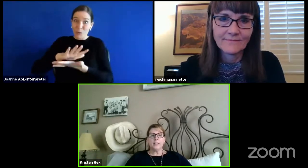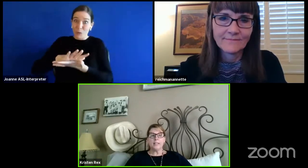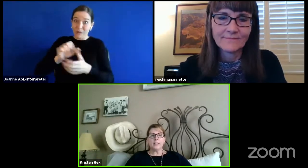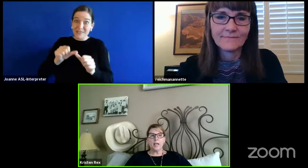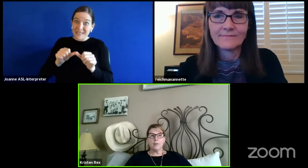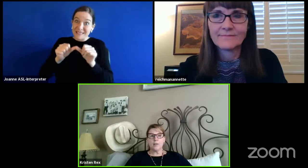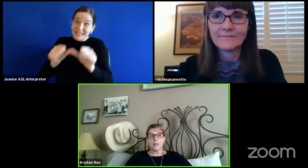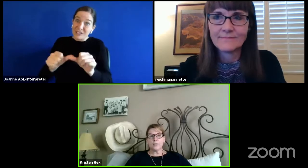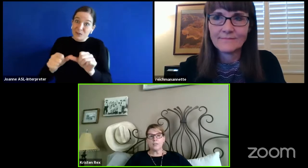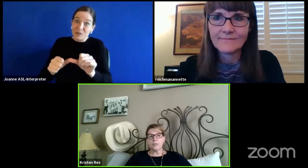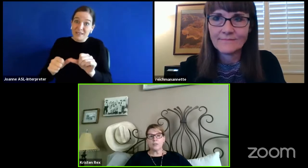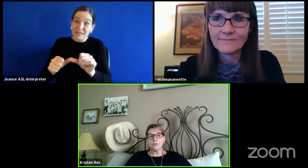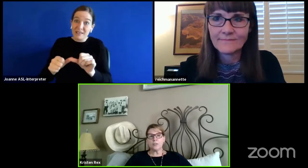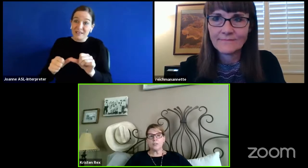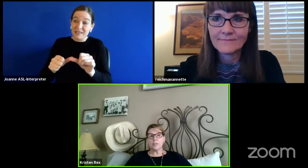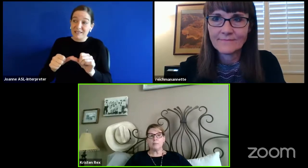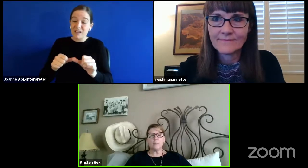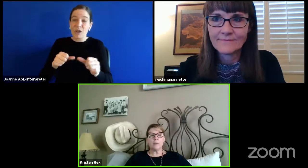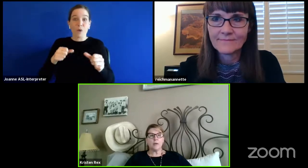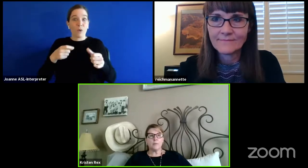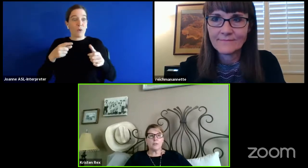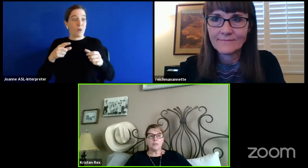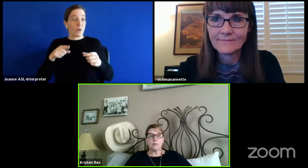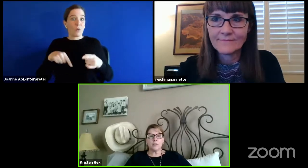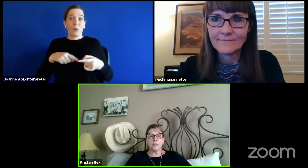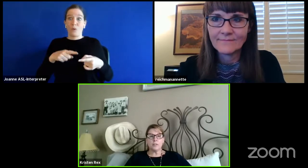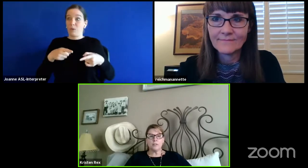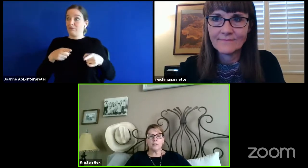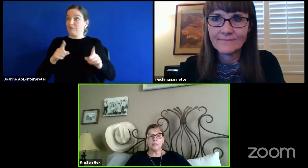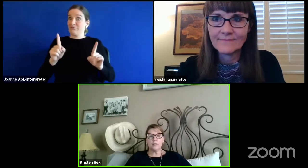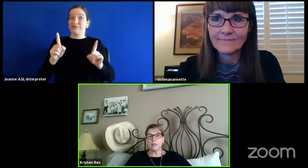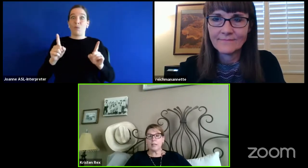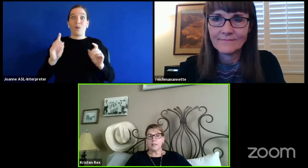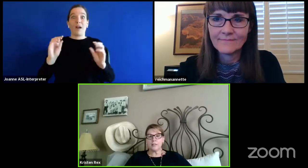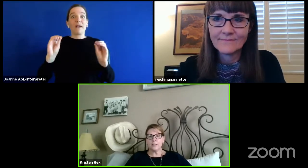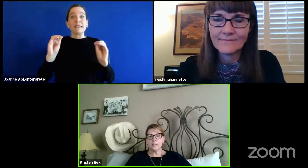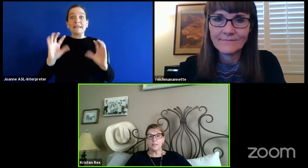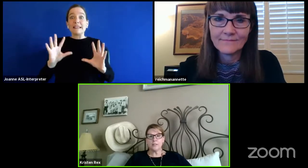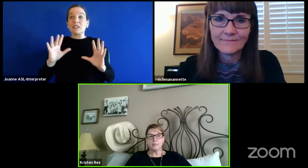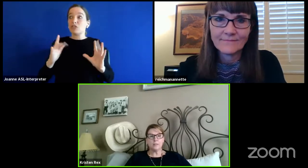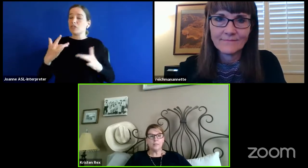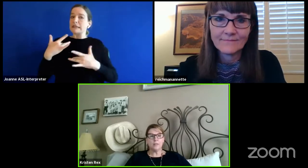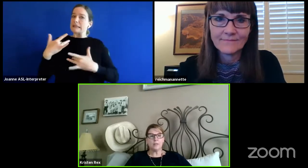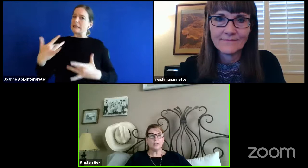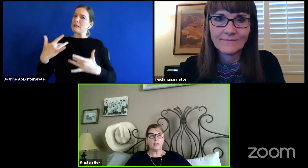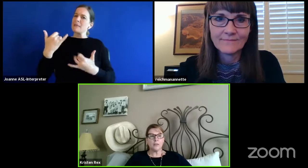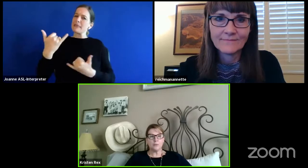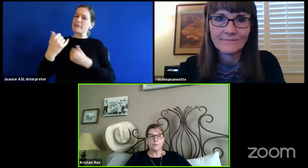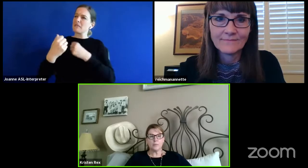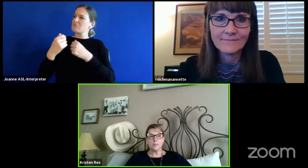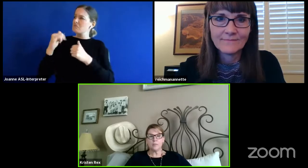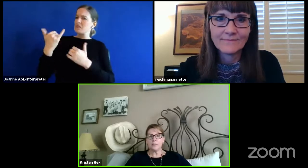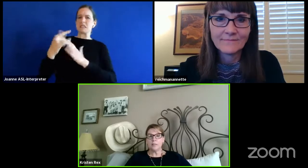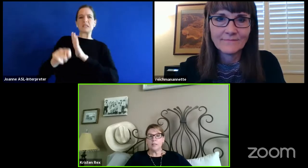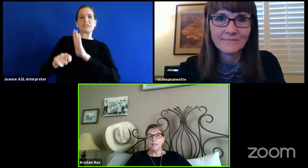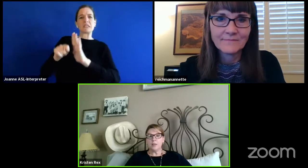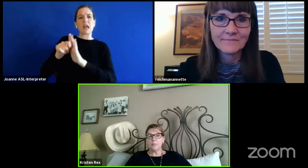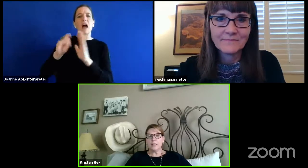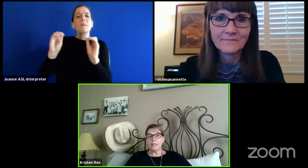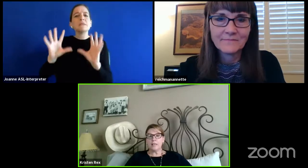In a time when our teachers are usually wrapping up their instructional learning activities in their classrooms,